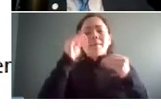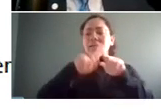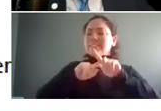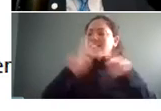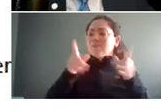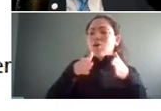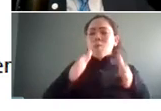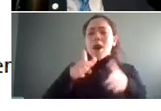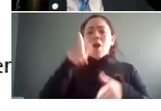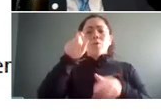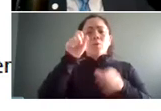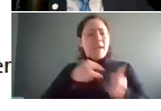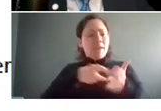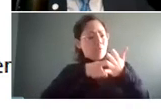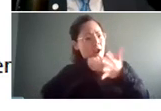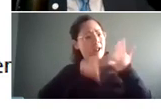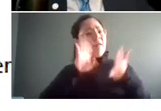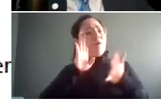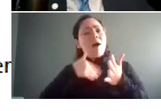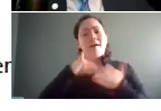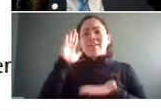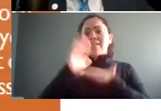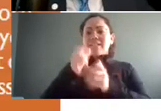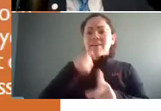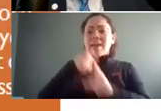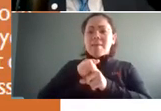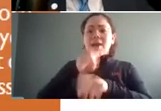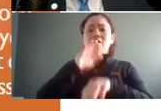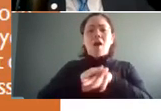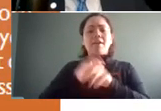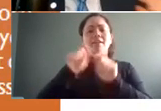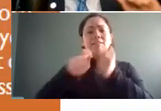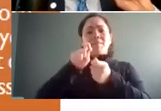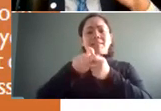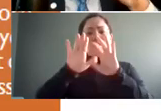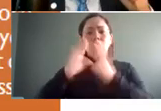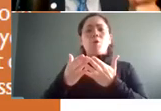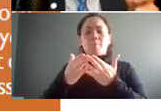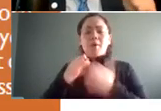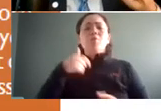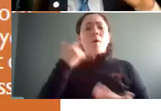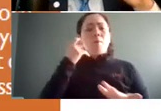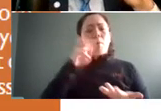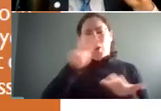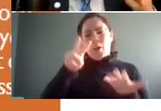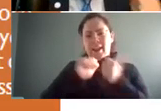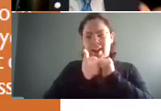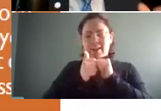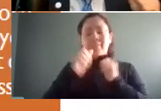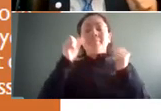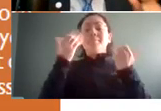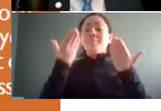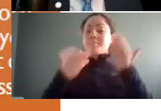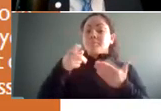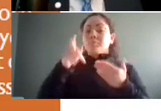use that have less of an impact on a protected group and that's what we're going to look at next can you adjust